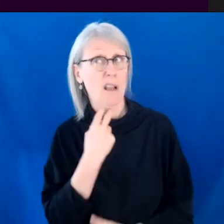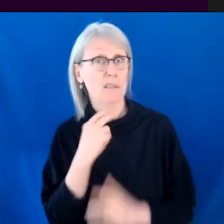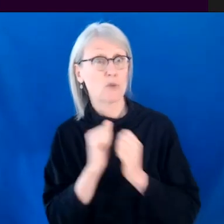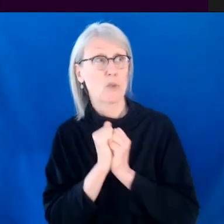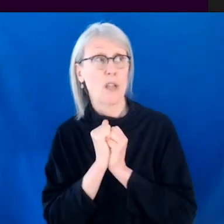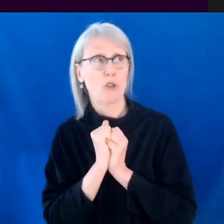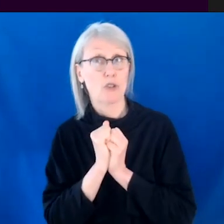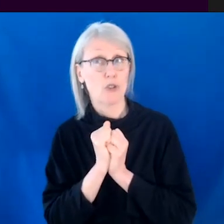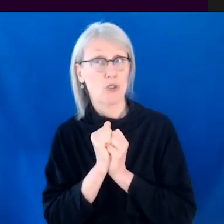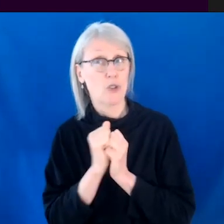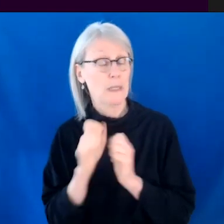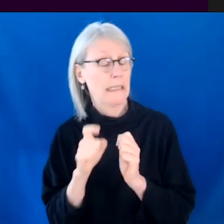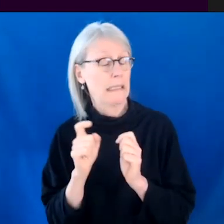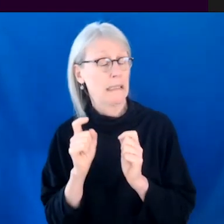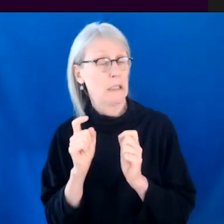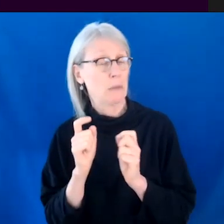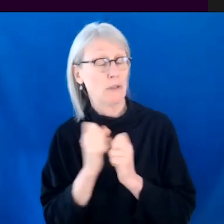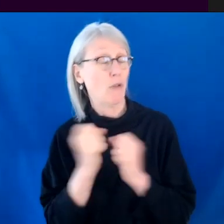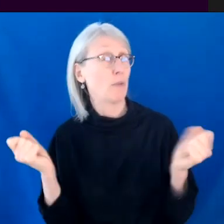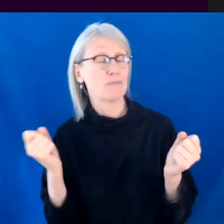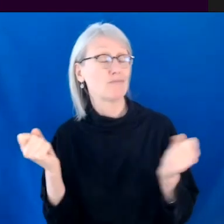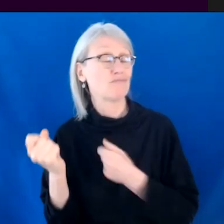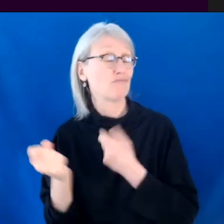And like, we need that to work. So.